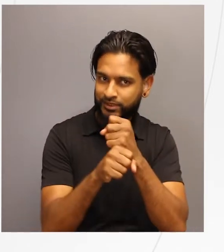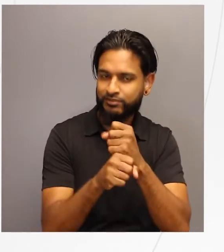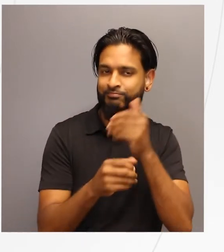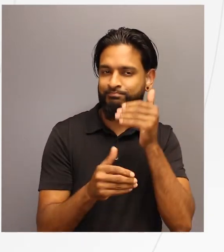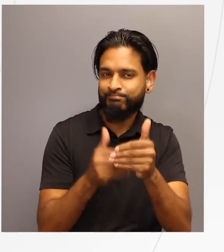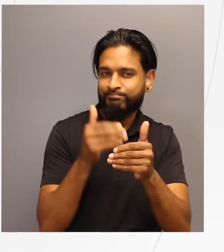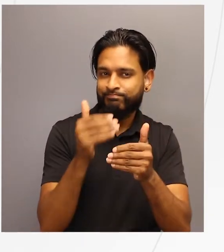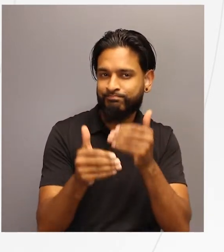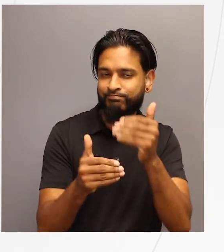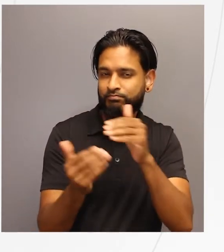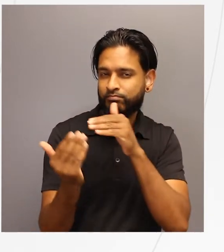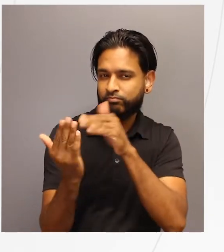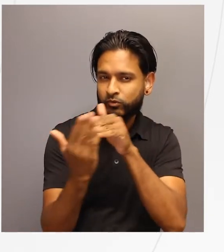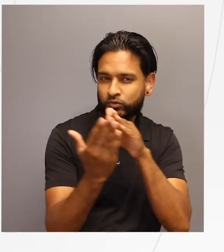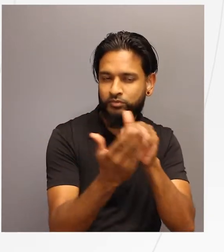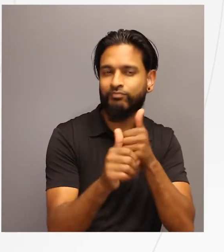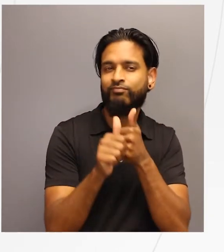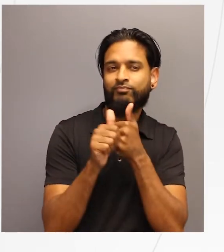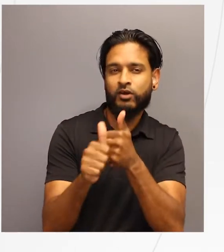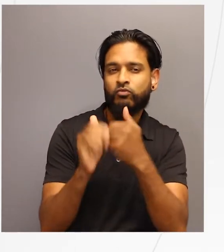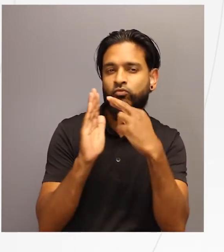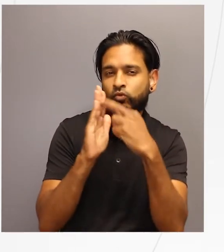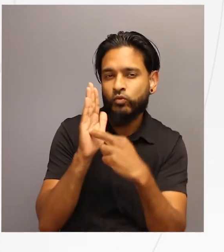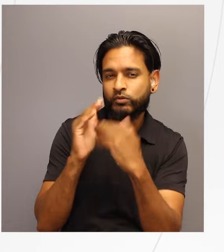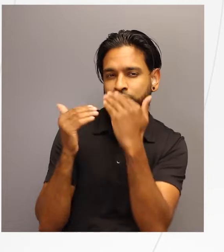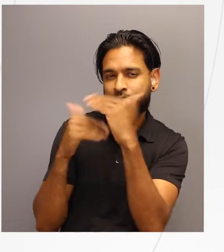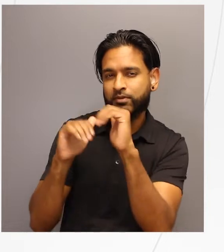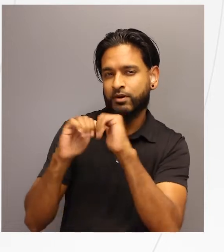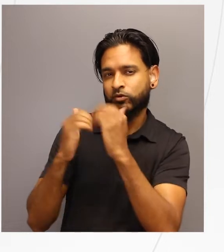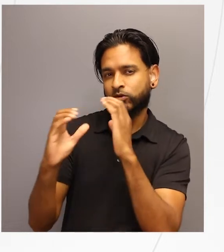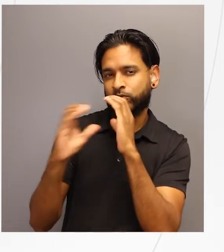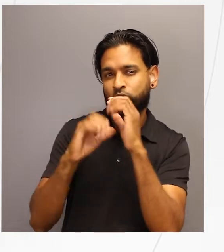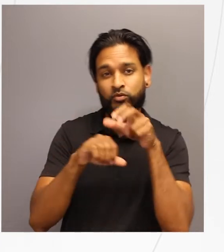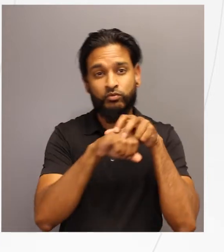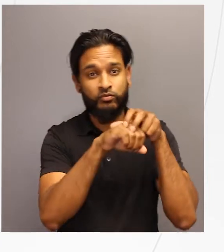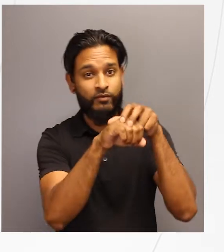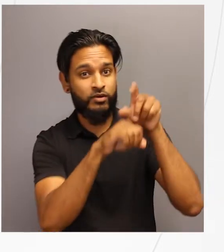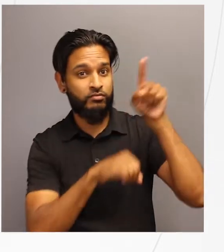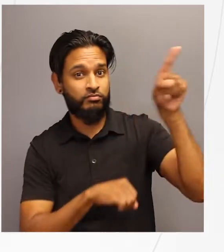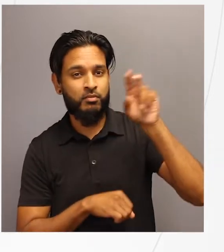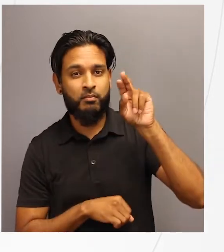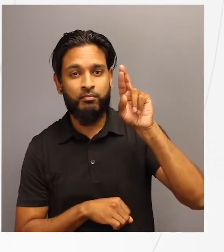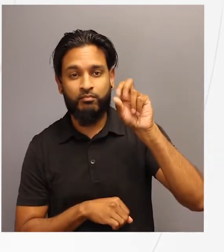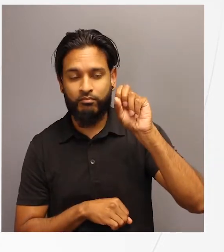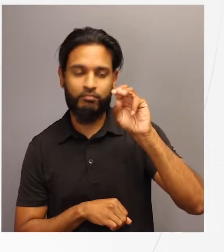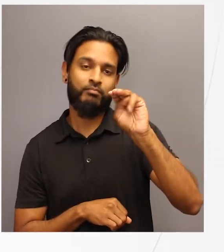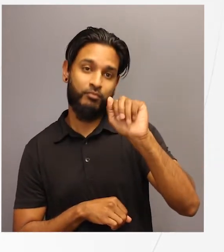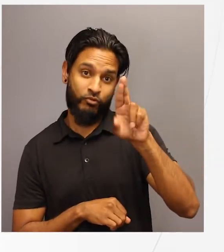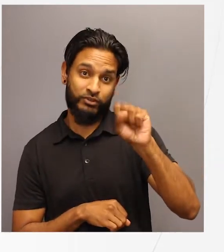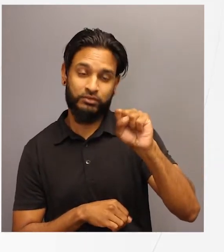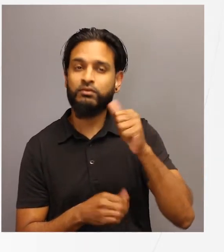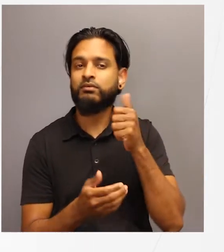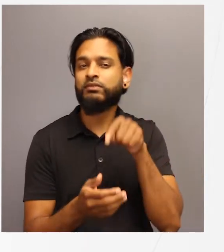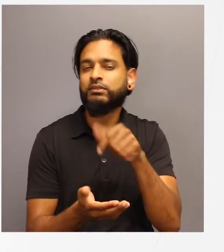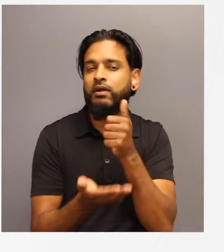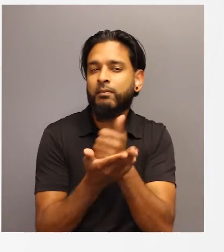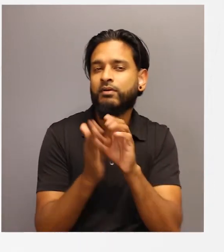calibrated solution with constraints and parameters of communicating with a rover on Mars. This activity helps to build